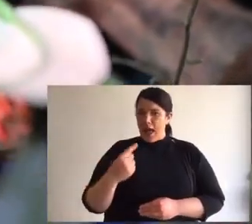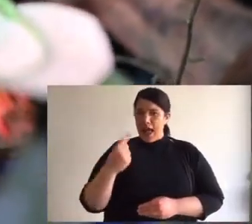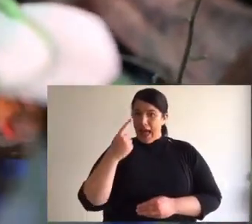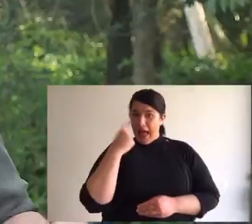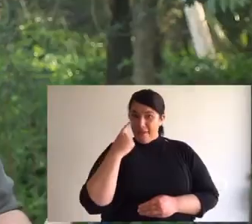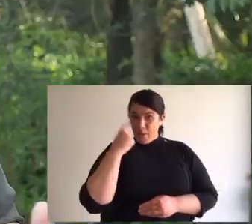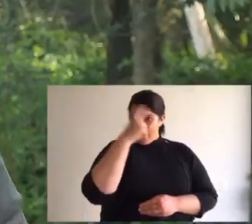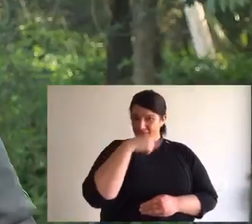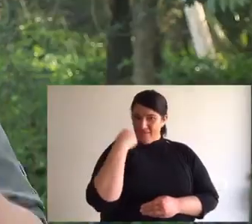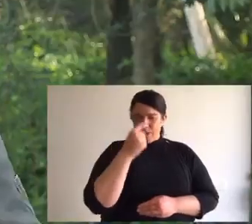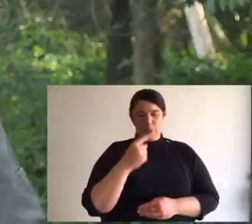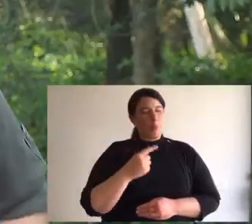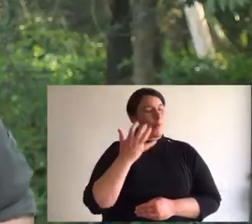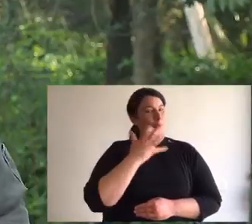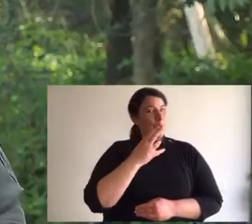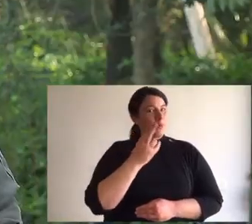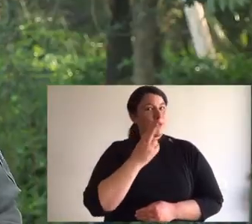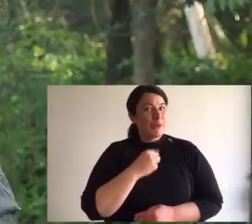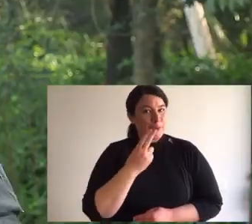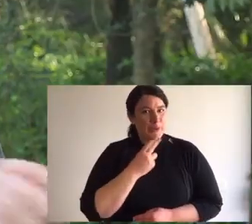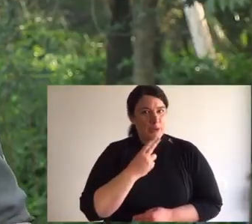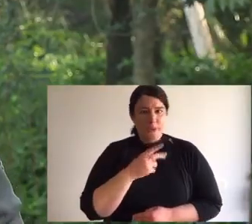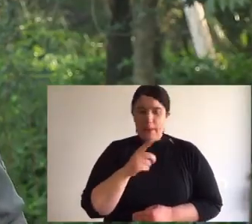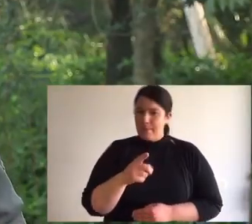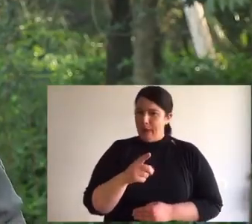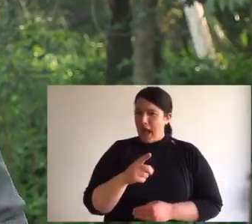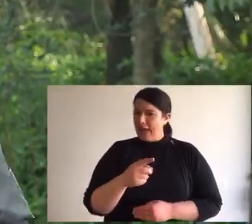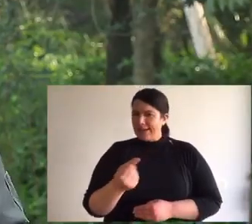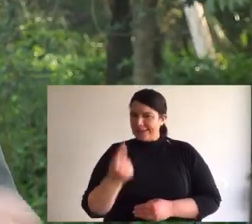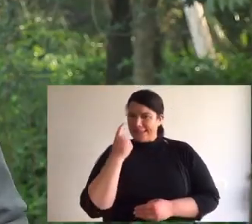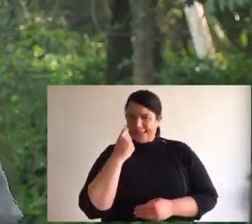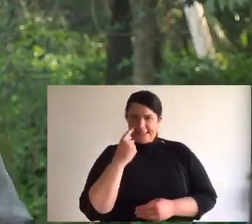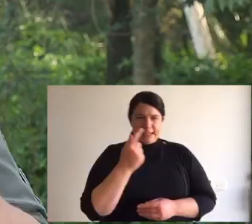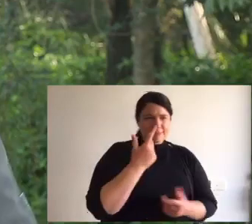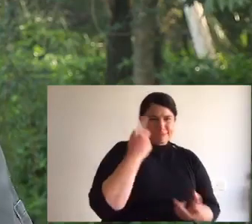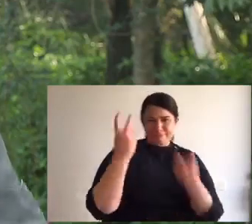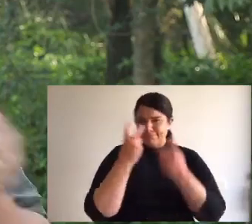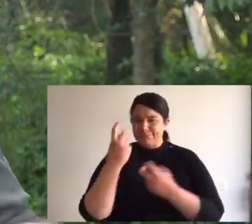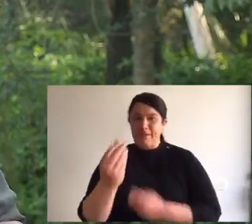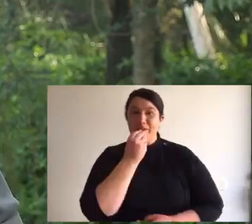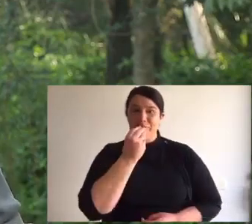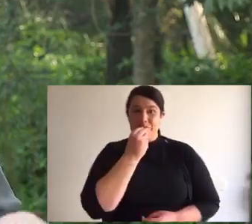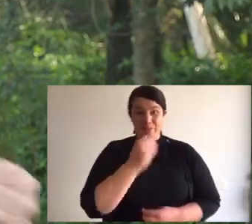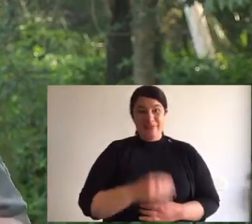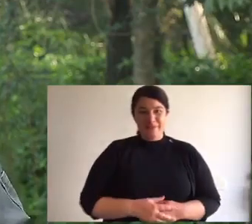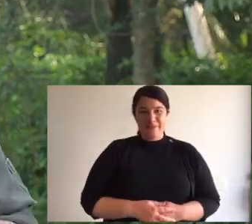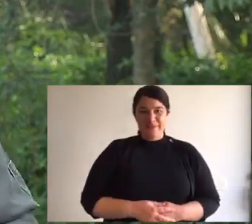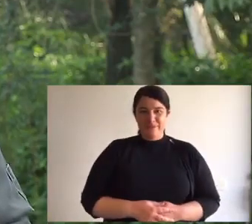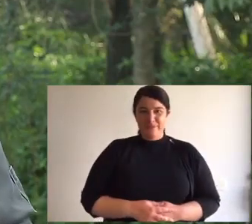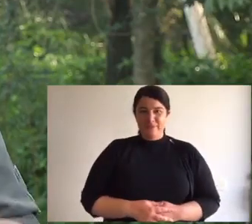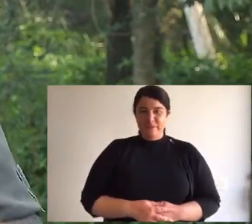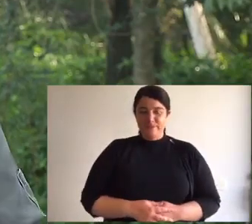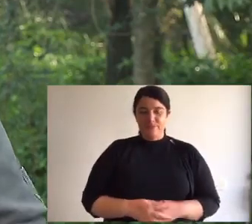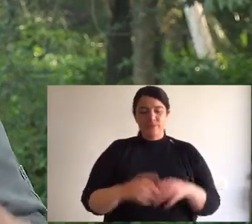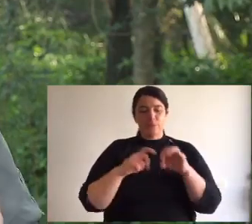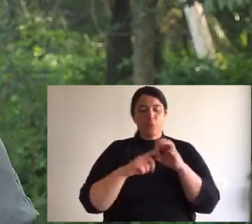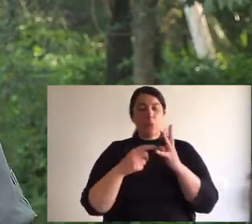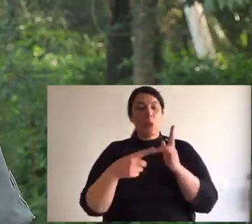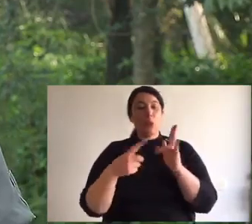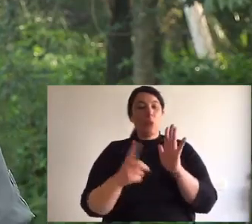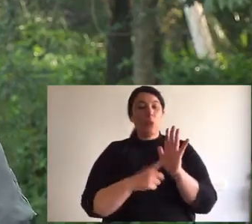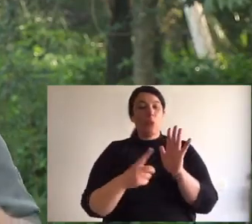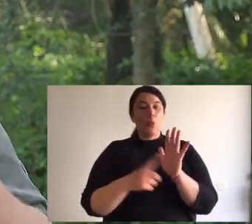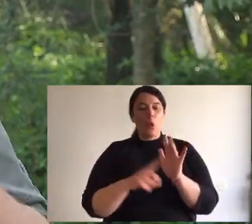The reason for that is because have a look at their face. They're rather cute but they're deadly. They're great predators. And let's have a look at the physical